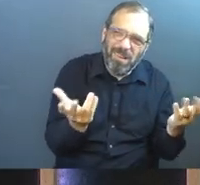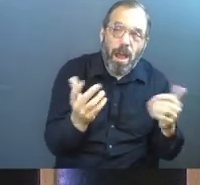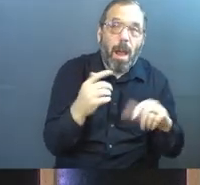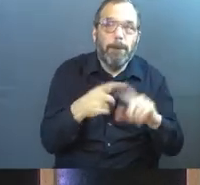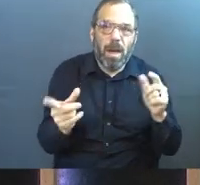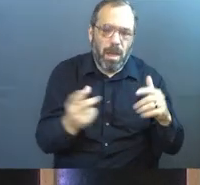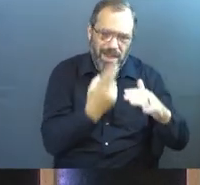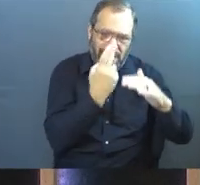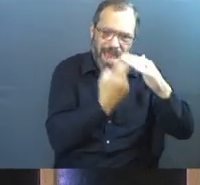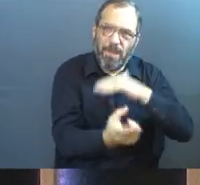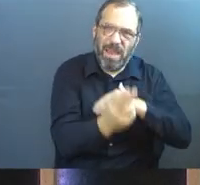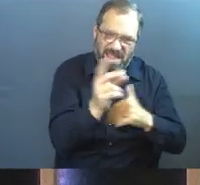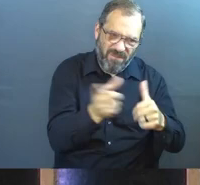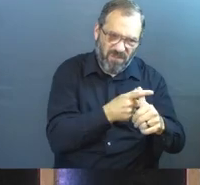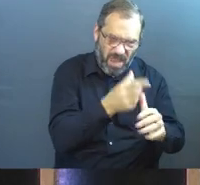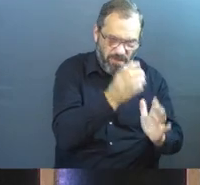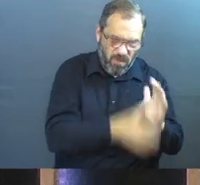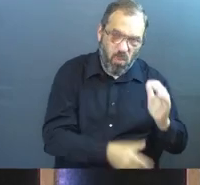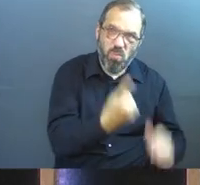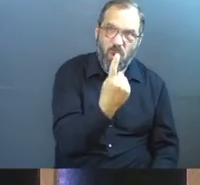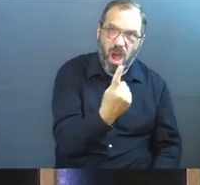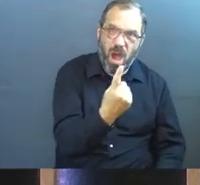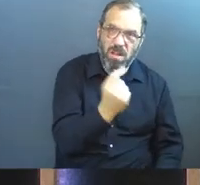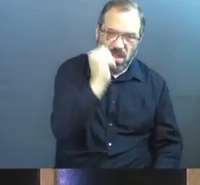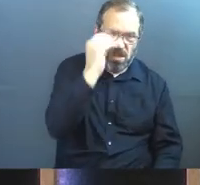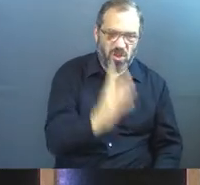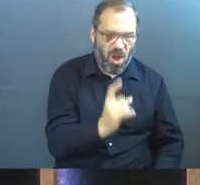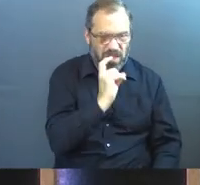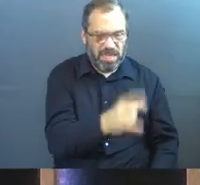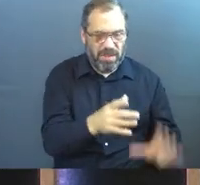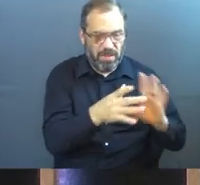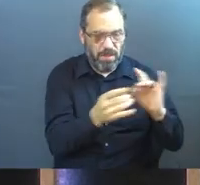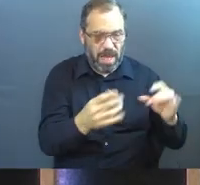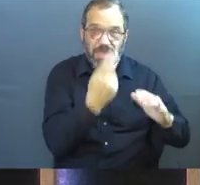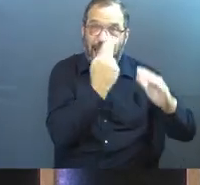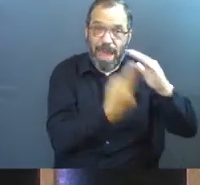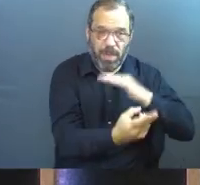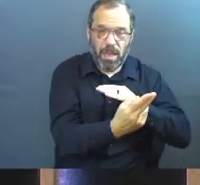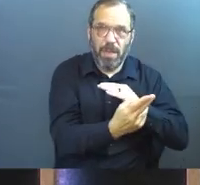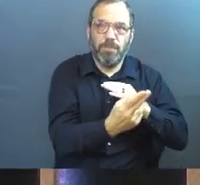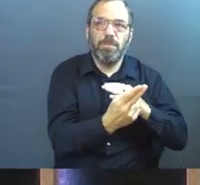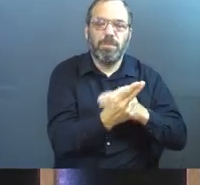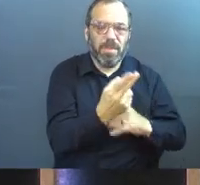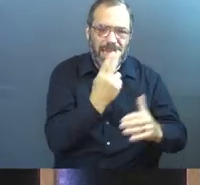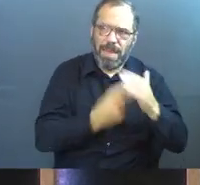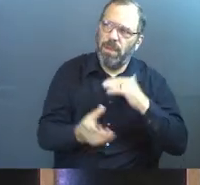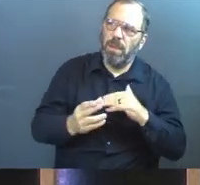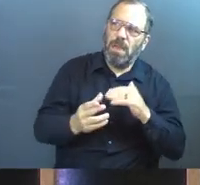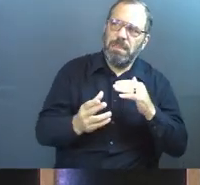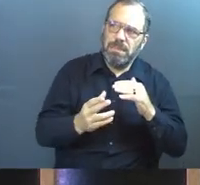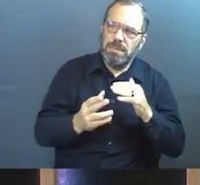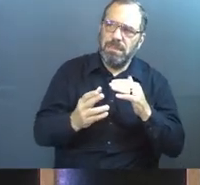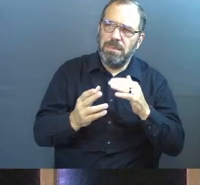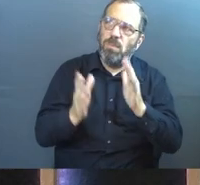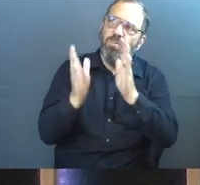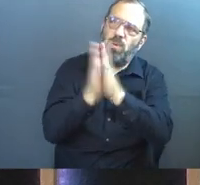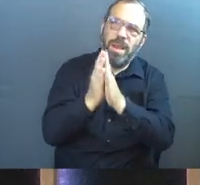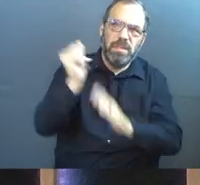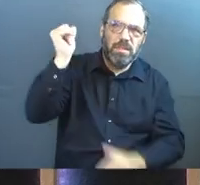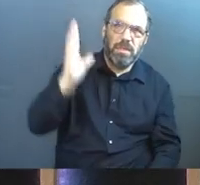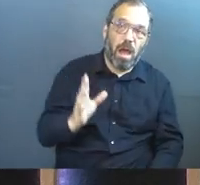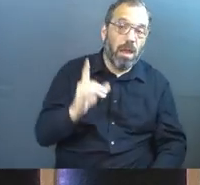But in Habakkuk, in that first chapter, God gives a message to Habakkuk and Habakkuk prays to God.